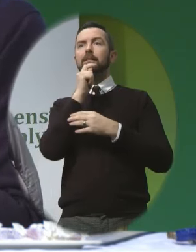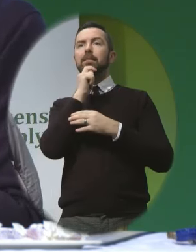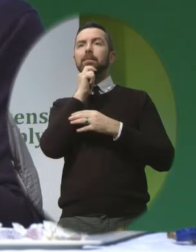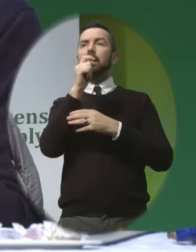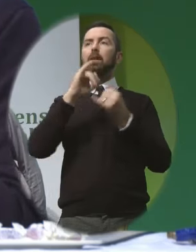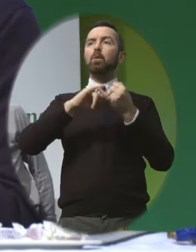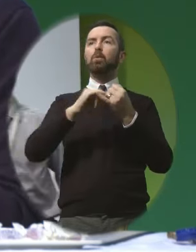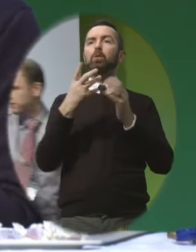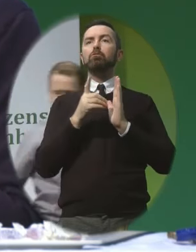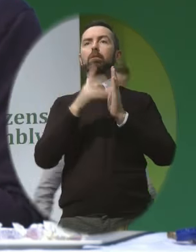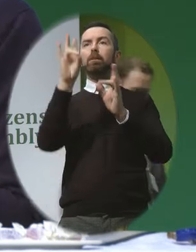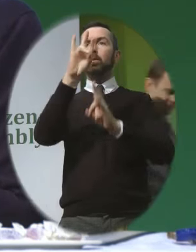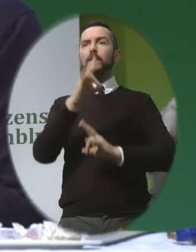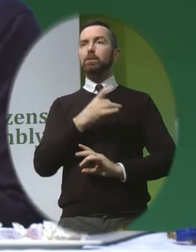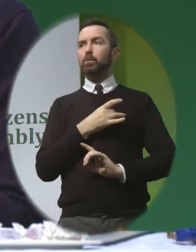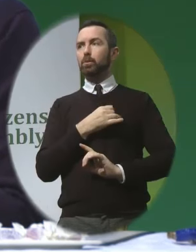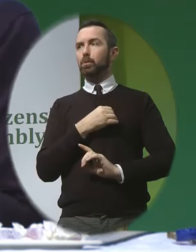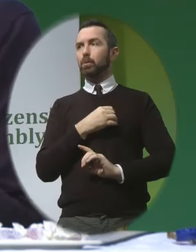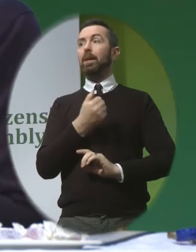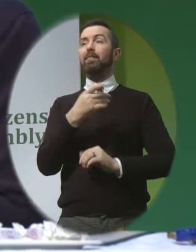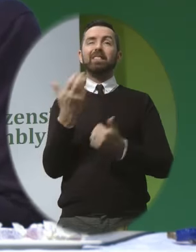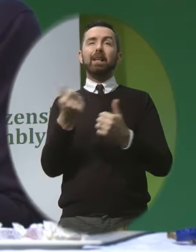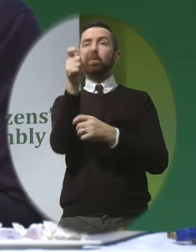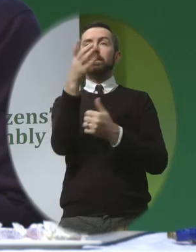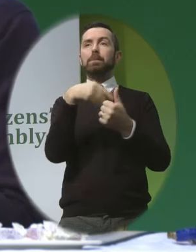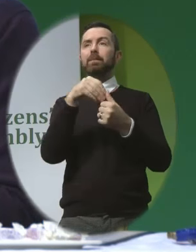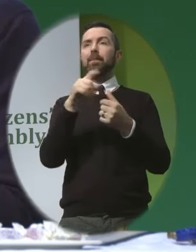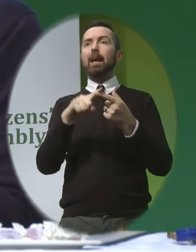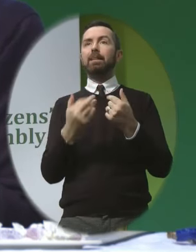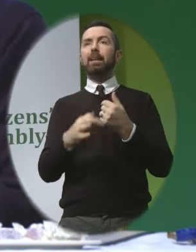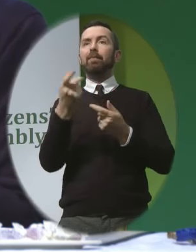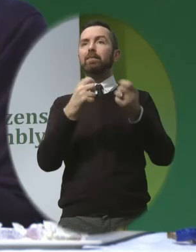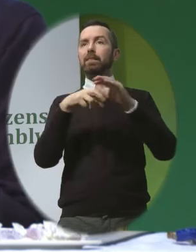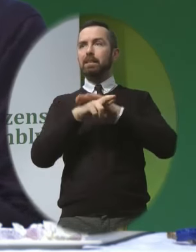directing it at somebody specific And if a facilitator is